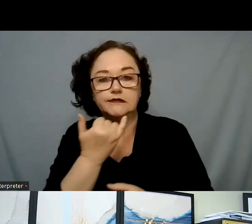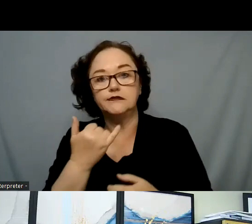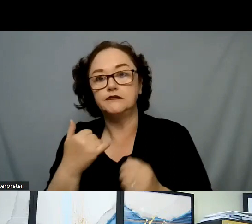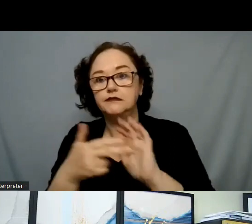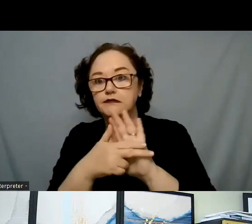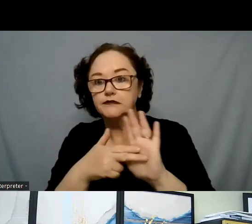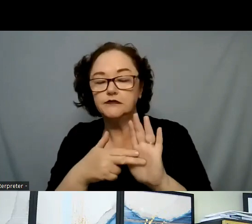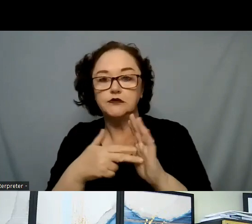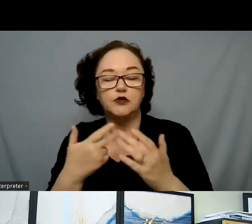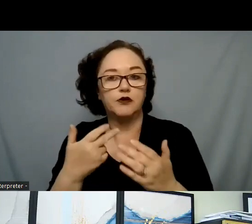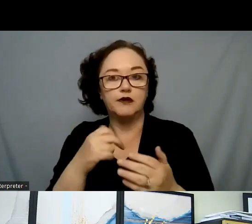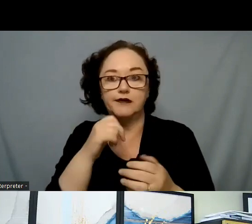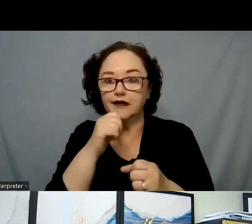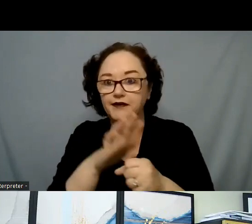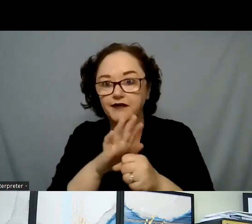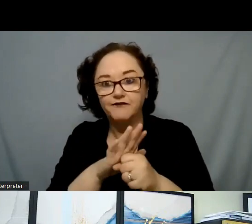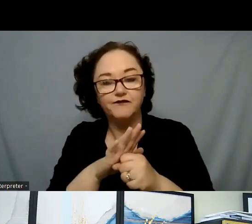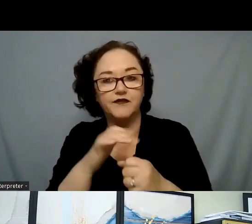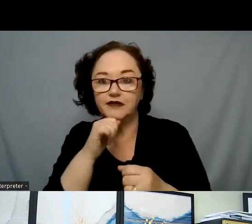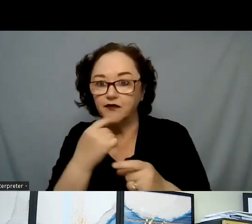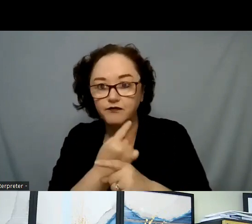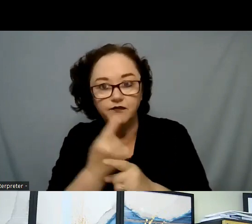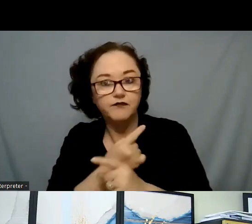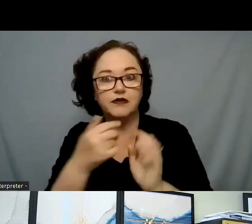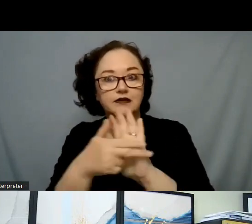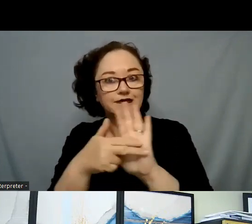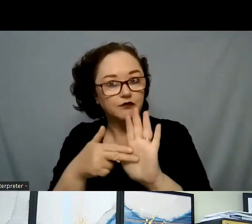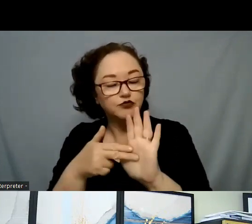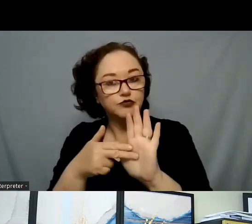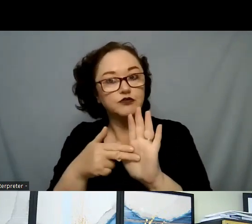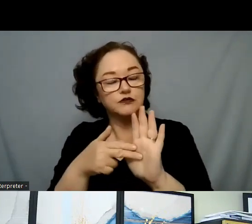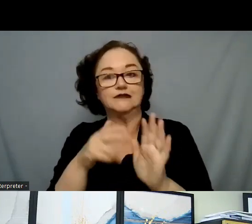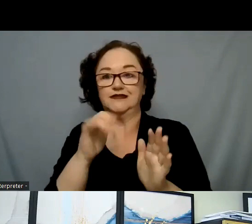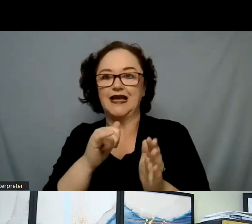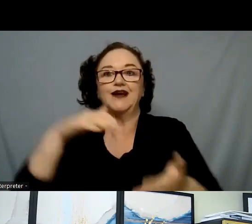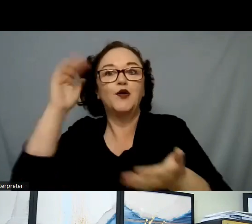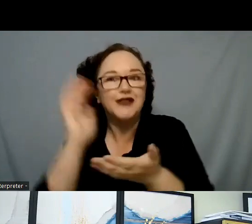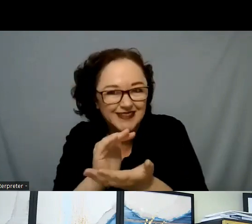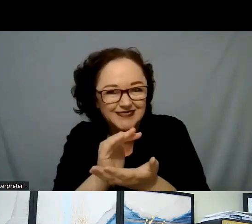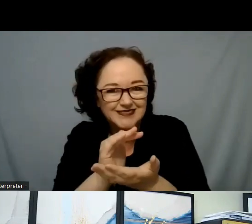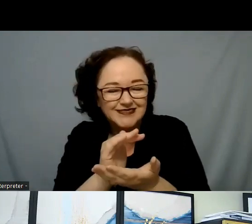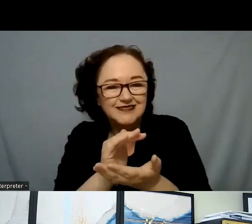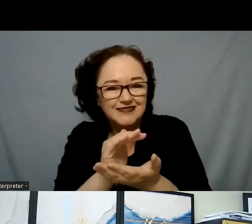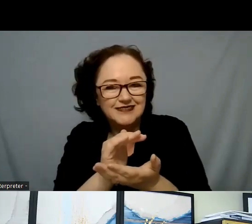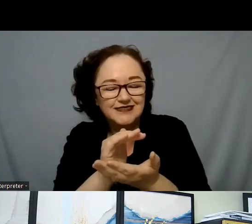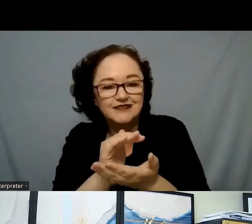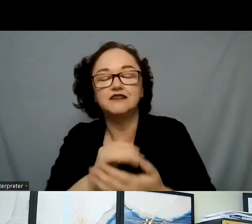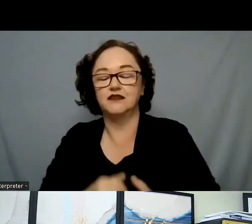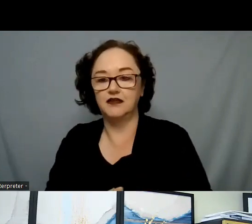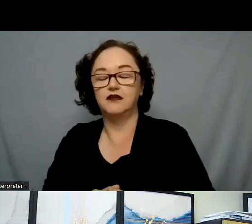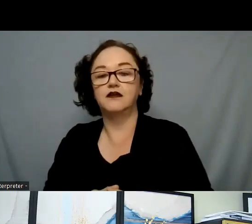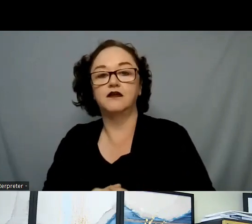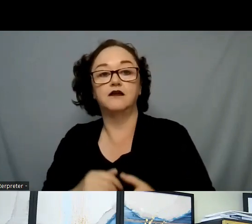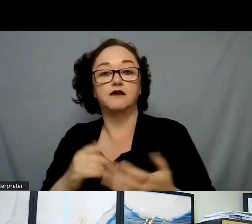or underdiagnosis. They are reduced. So, it mitigates those opportunities for a misdiagnosis.